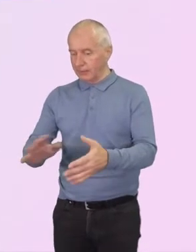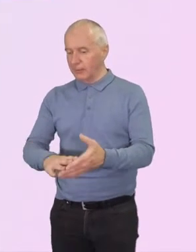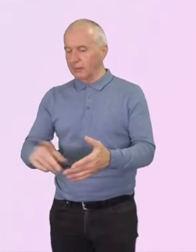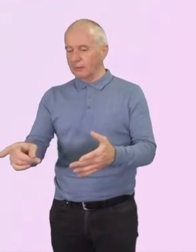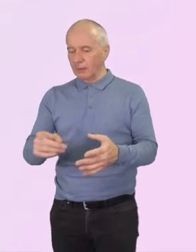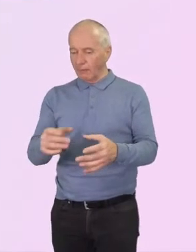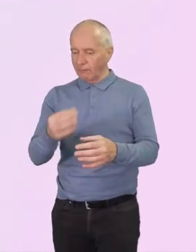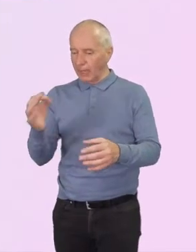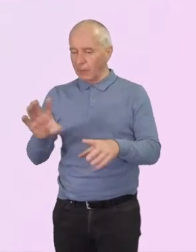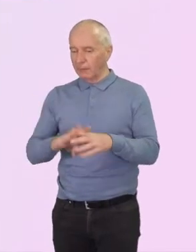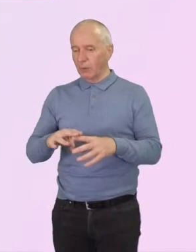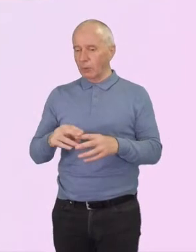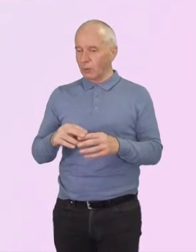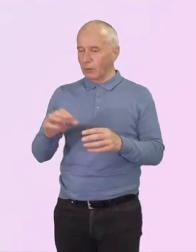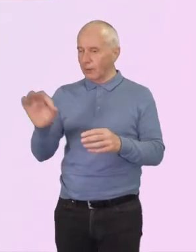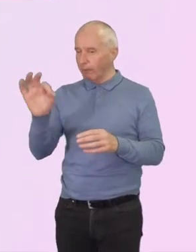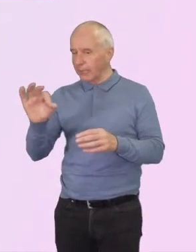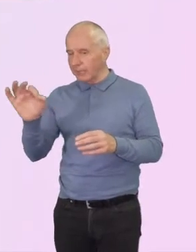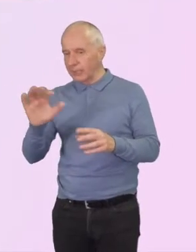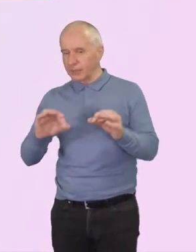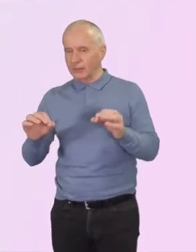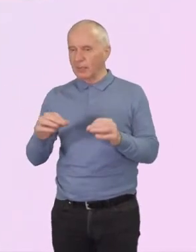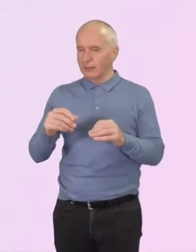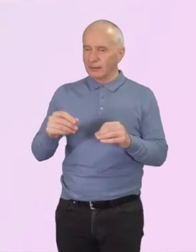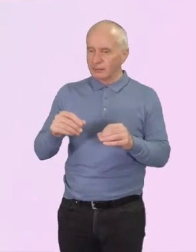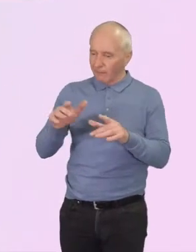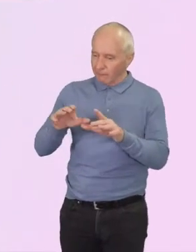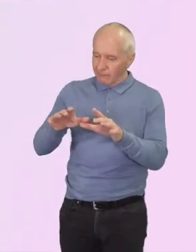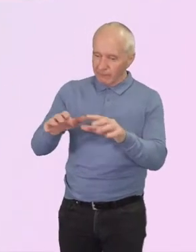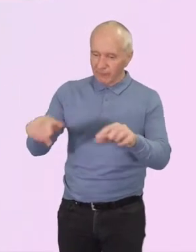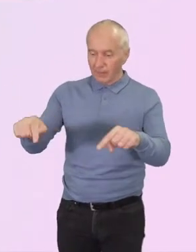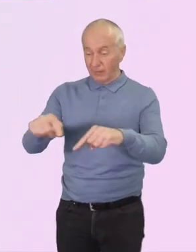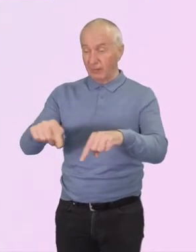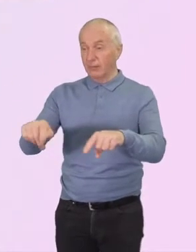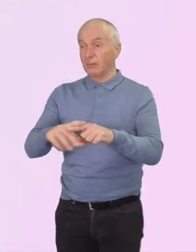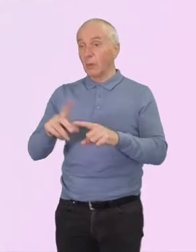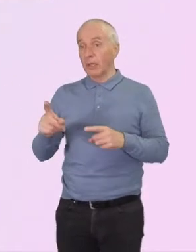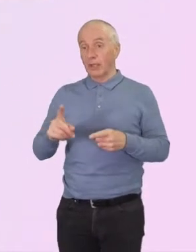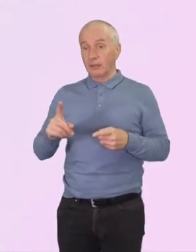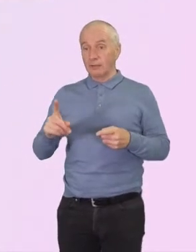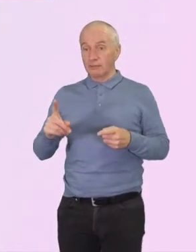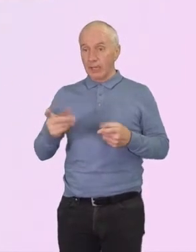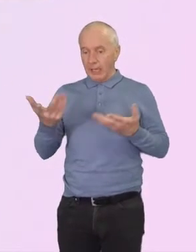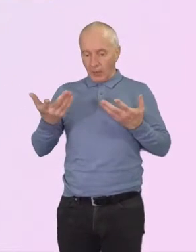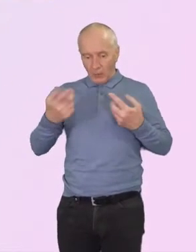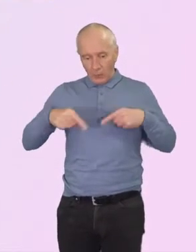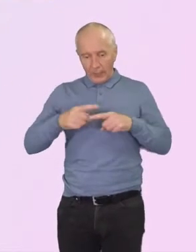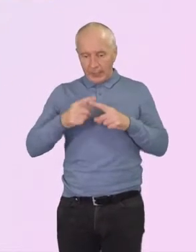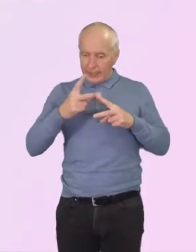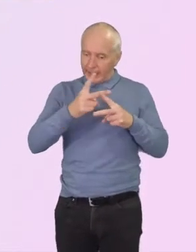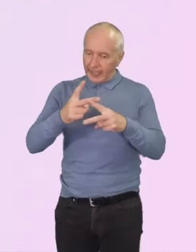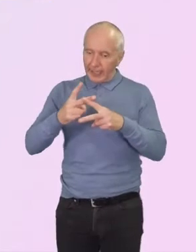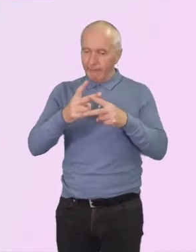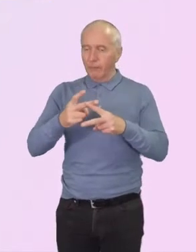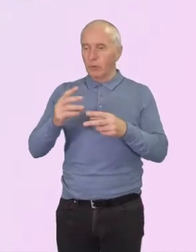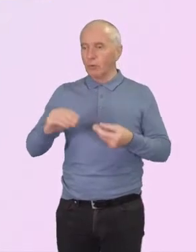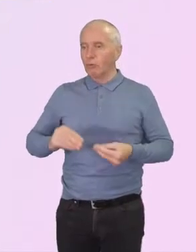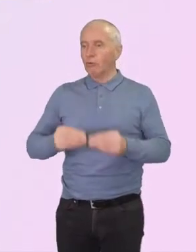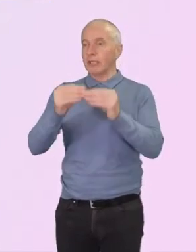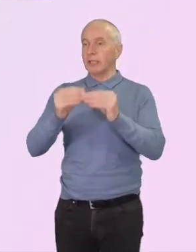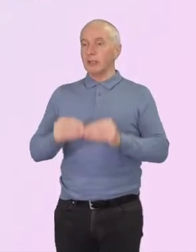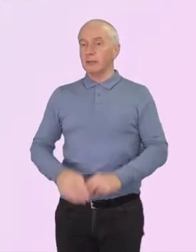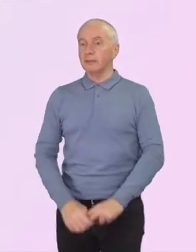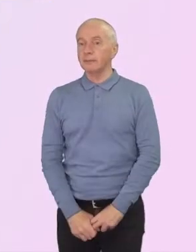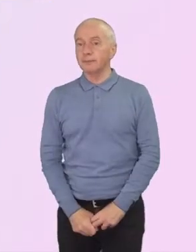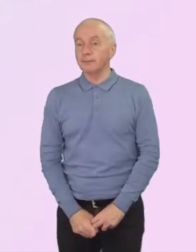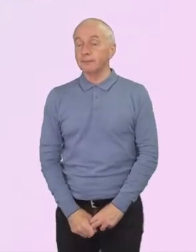we often have displays showing how we are caring for creation, you can see that in the bottom left. For the past five years we